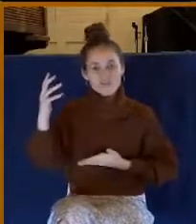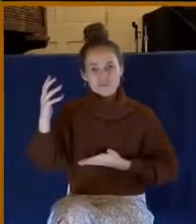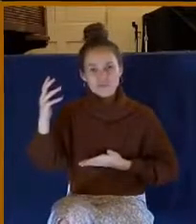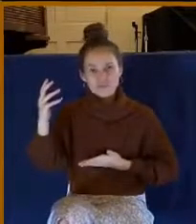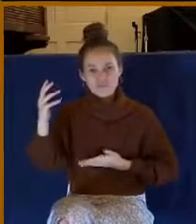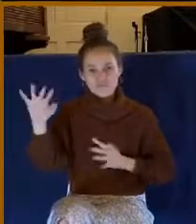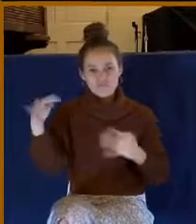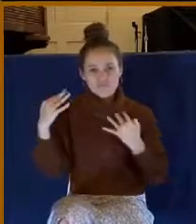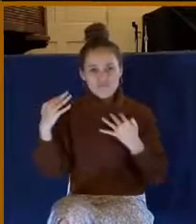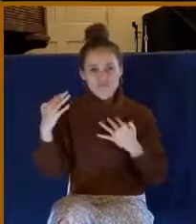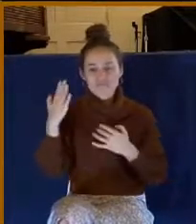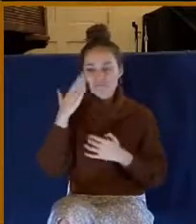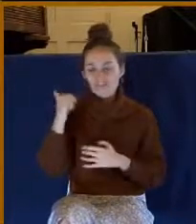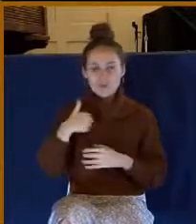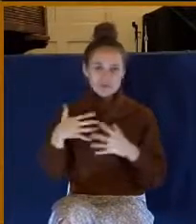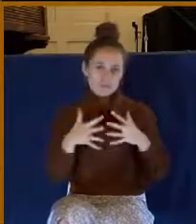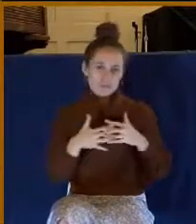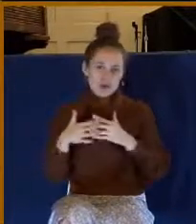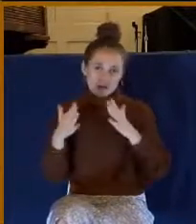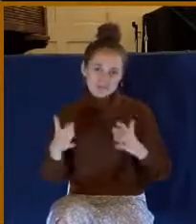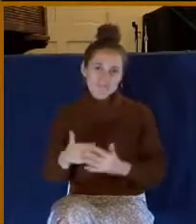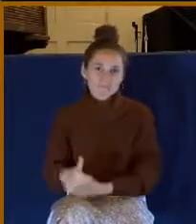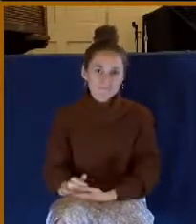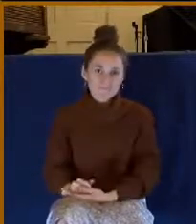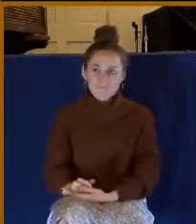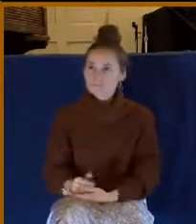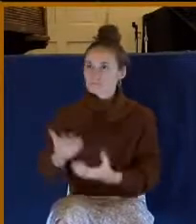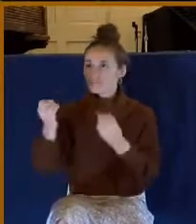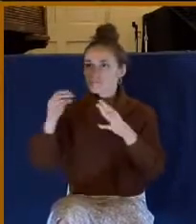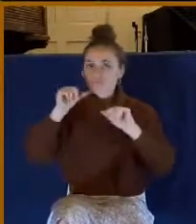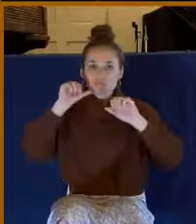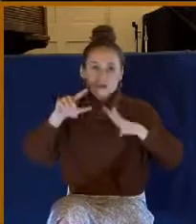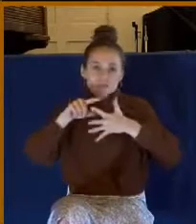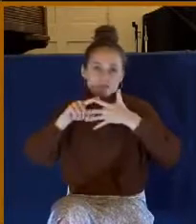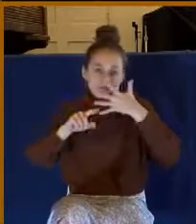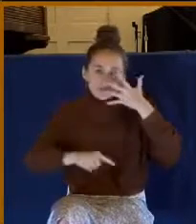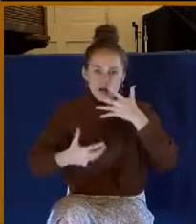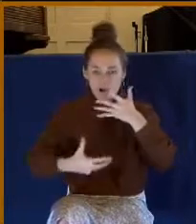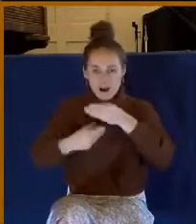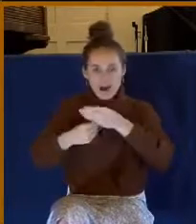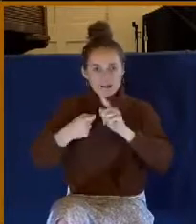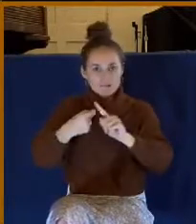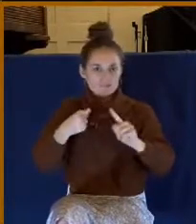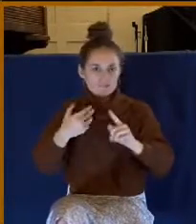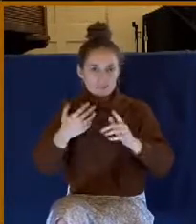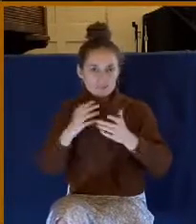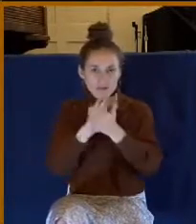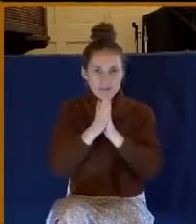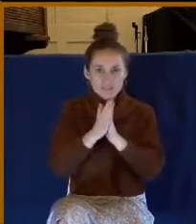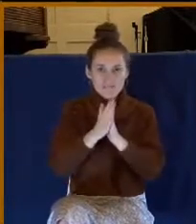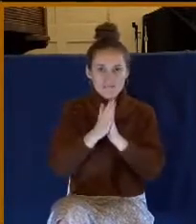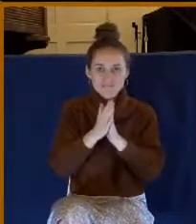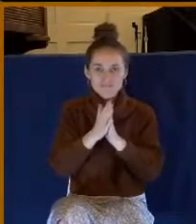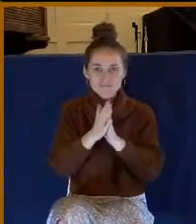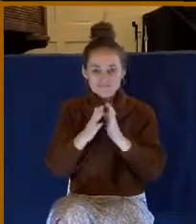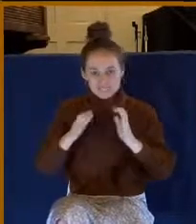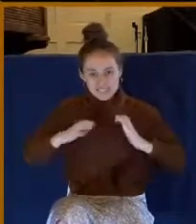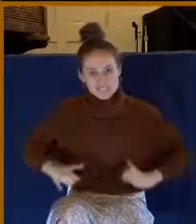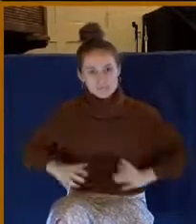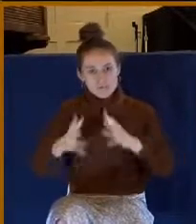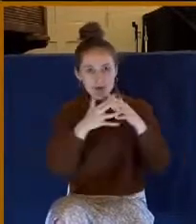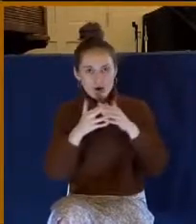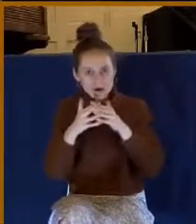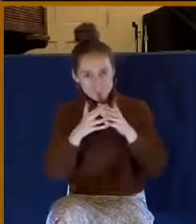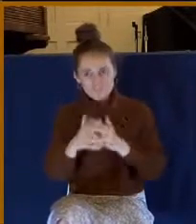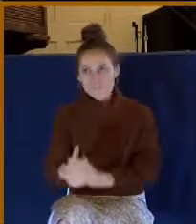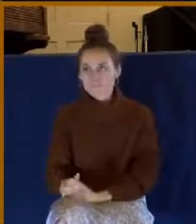being American and all the blessings that come with that. We are so incredibly blessed. But